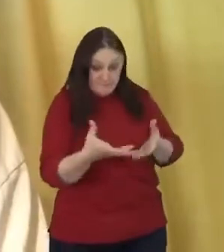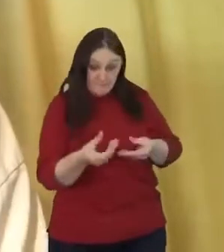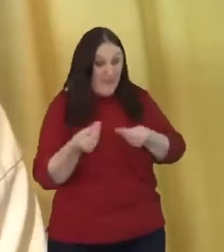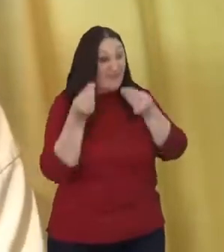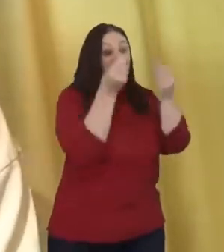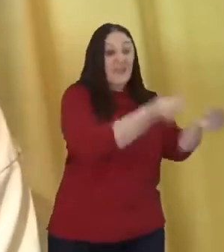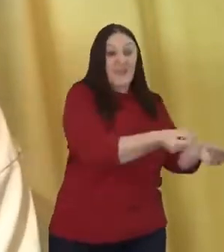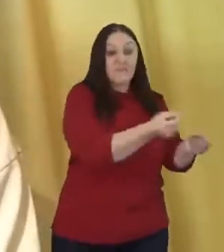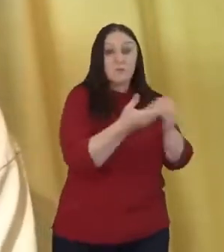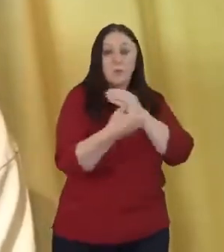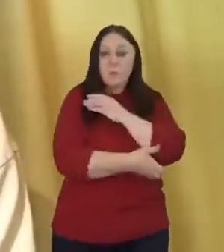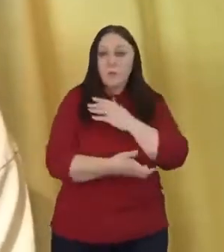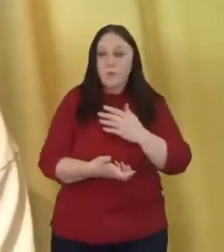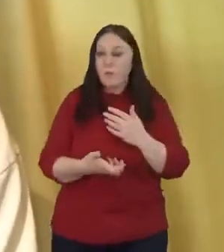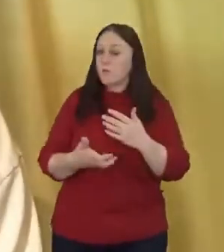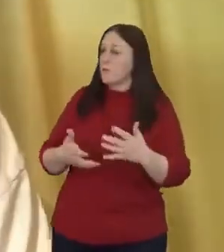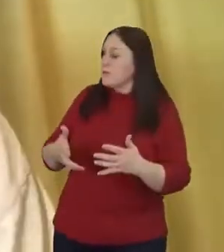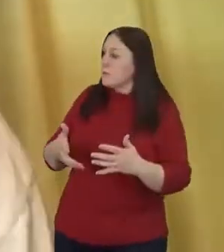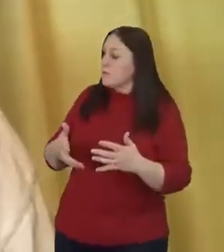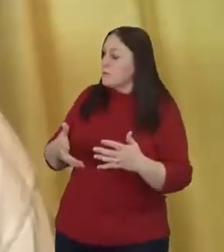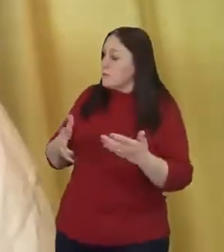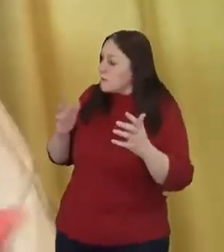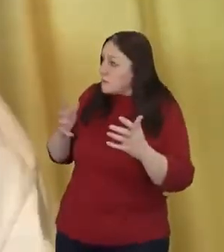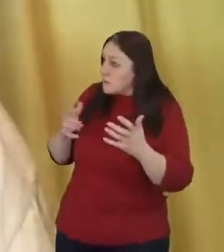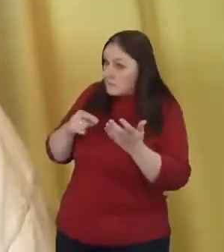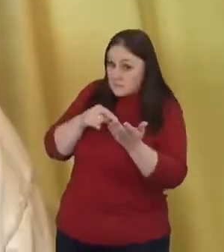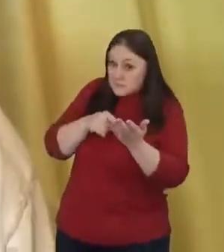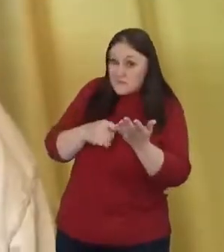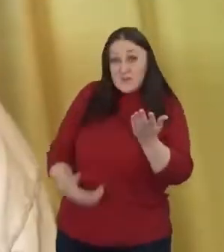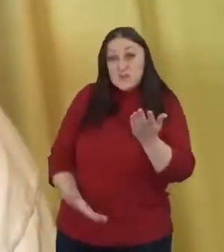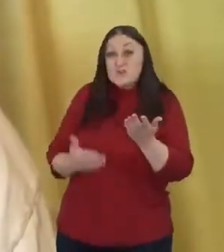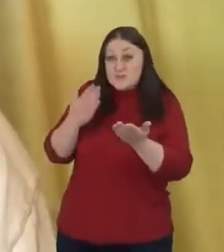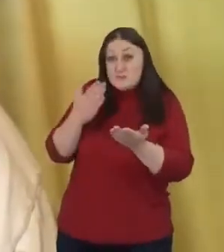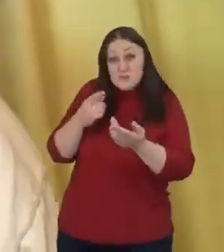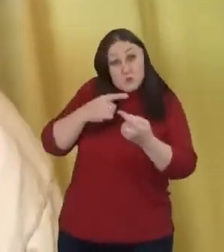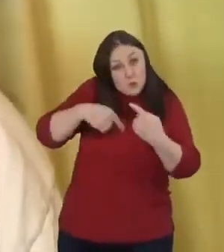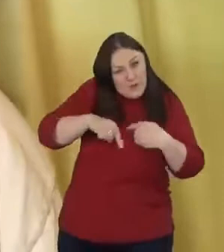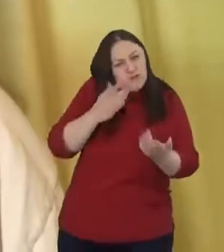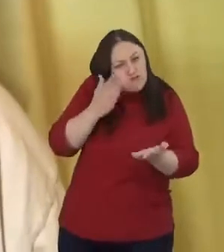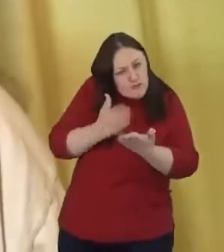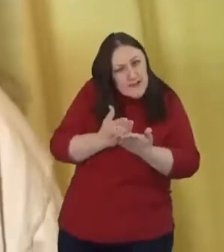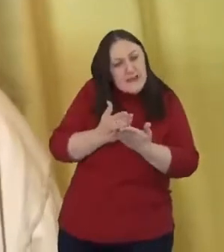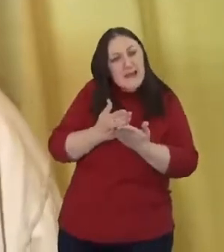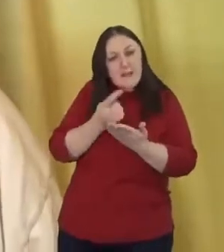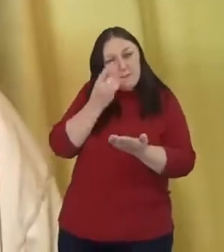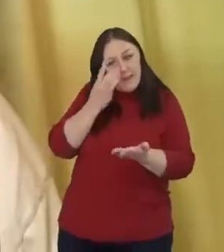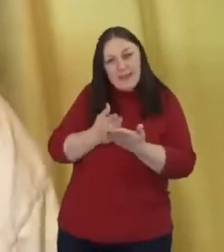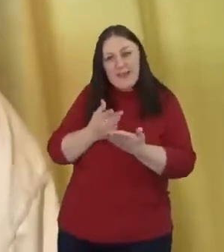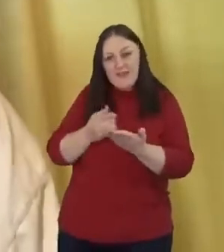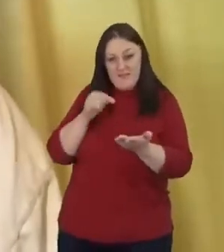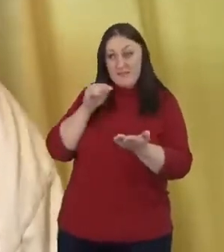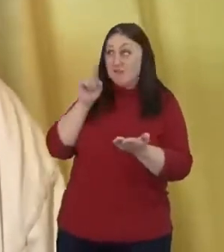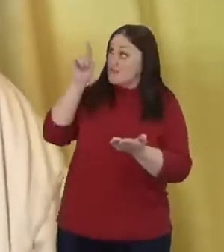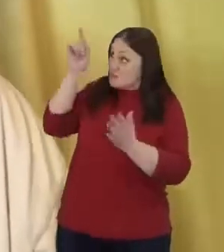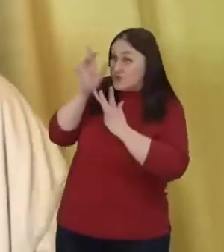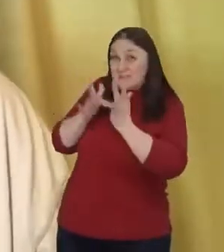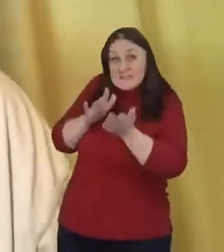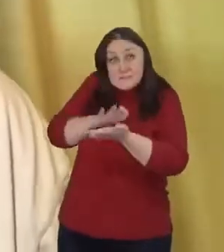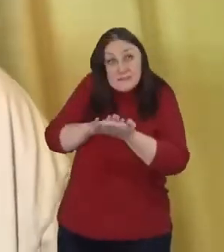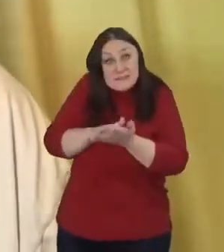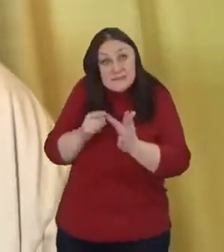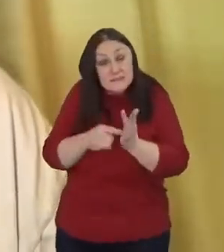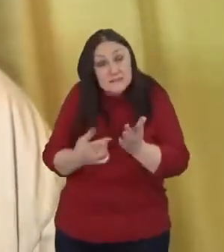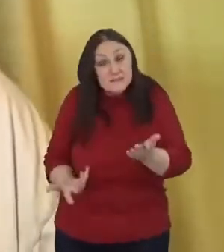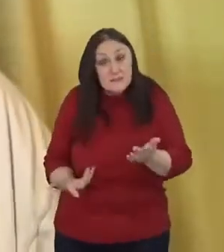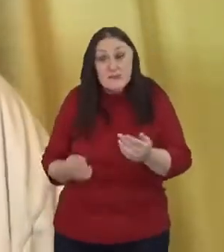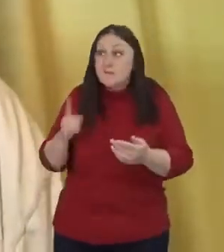I mean, do we really believe he meant this? You know, love our enemies that, and I saw Jesus saying